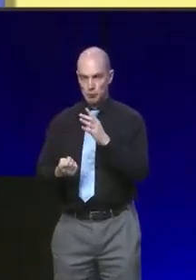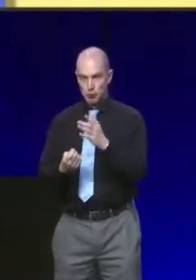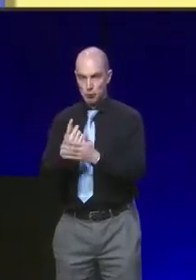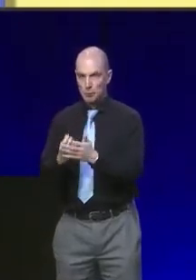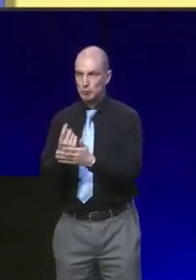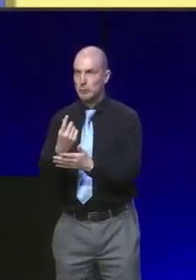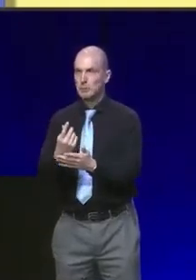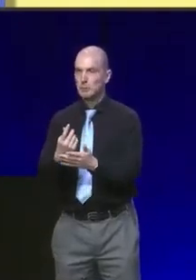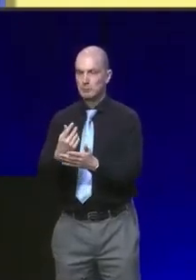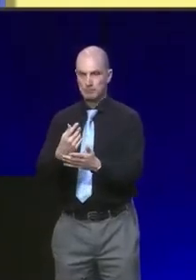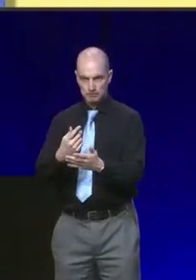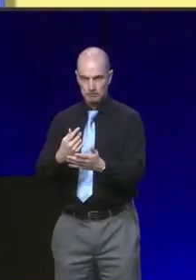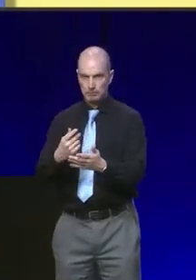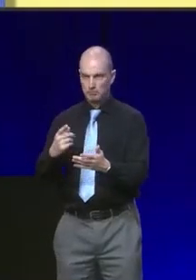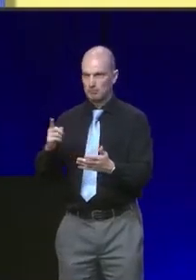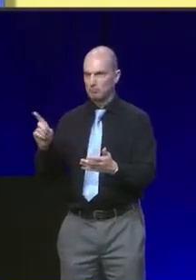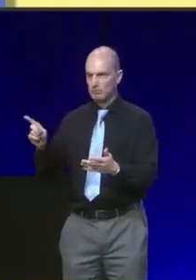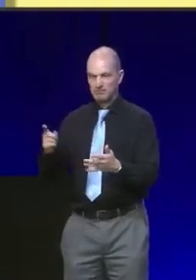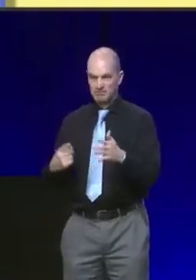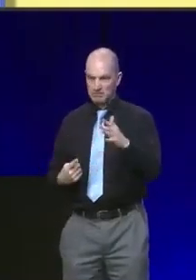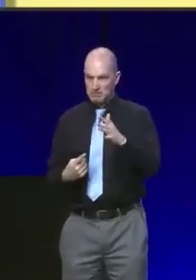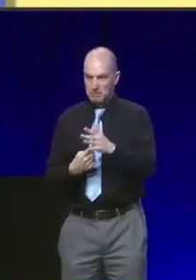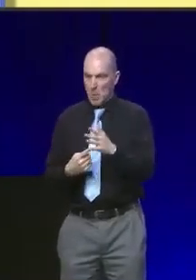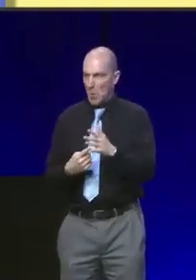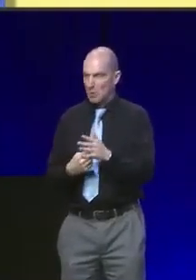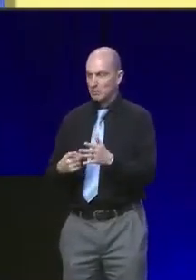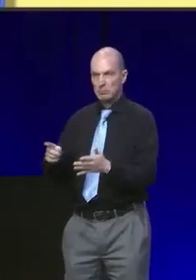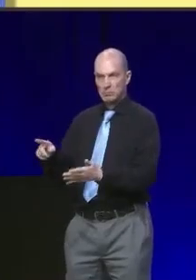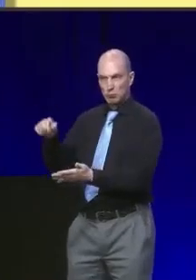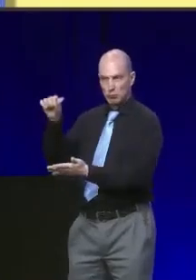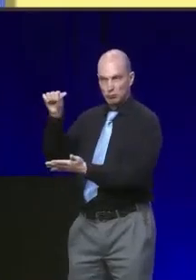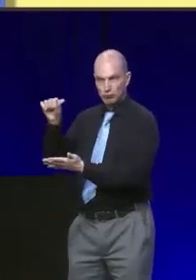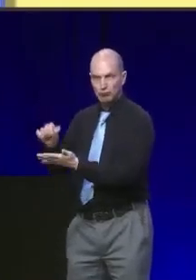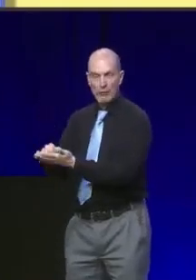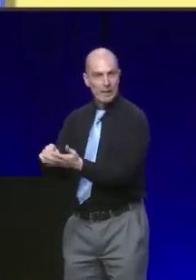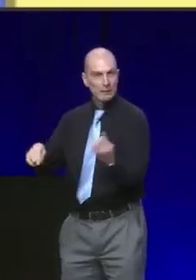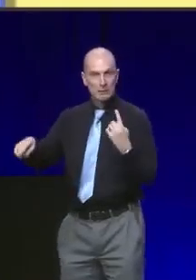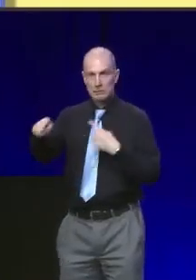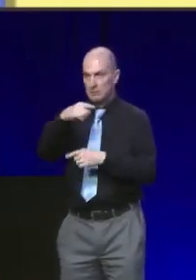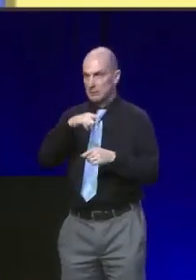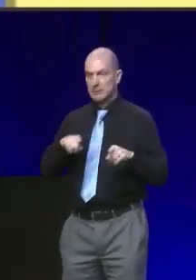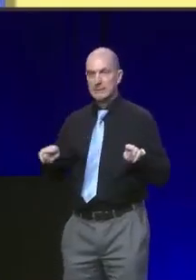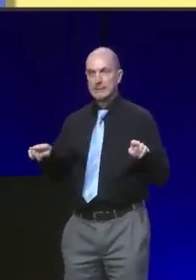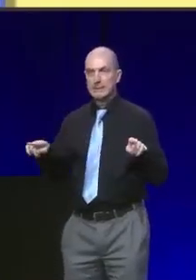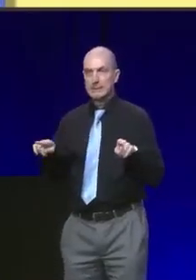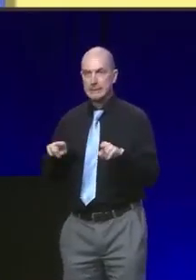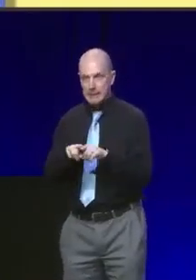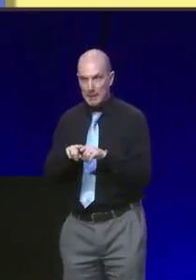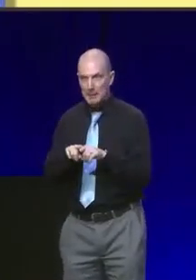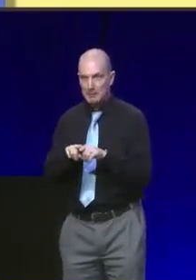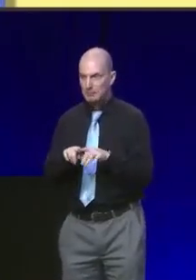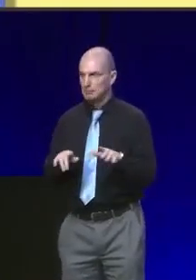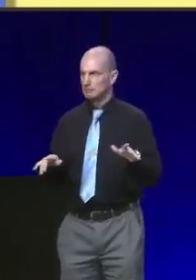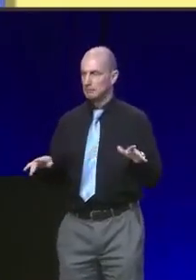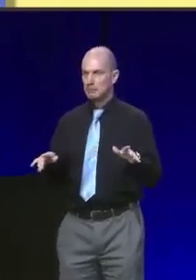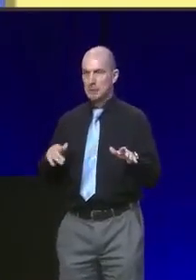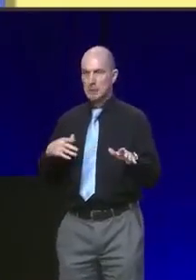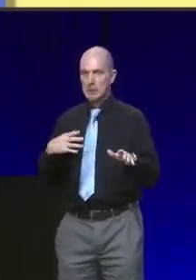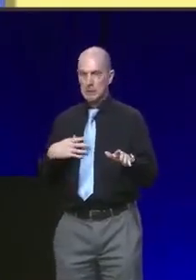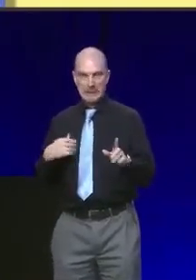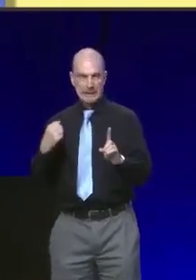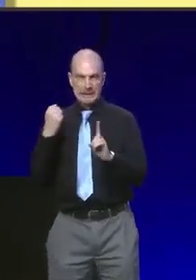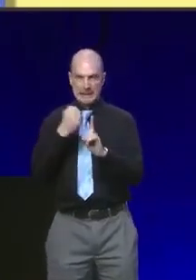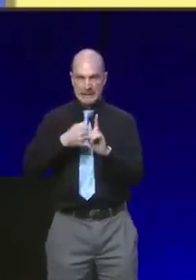Scotland I know all of us in this party are striving to achieve. We yearn for a world defined by love